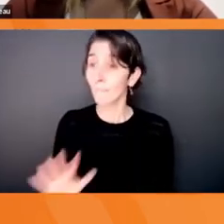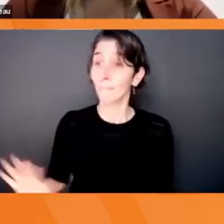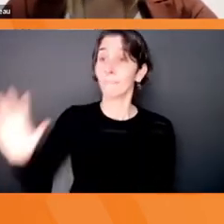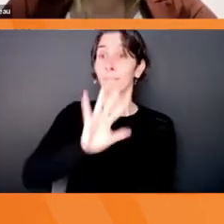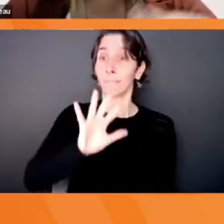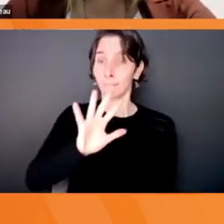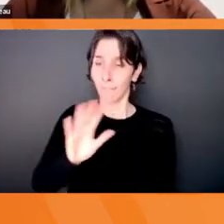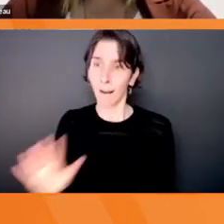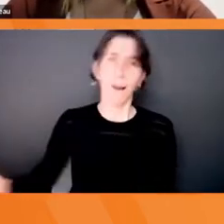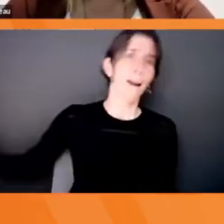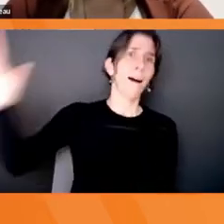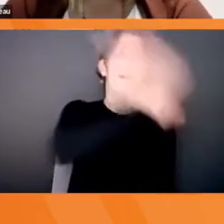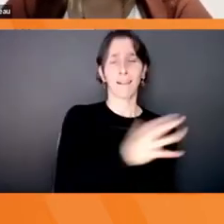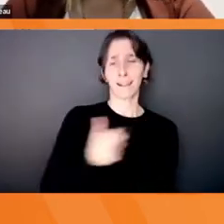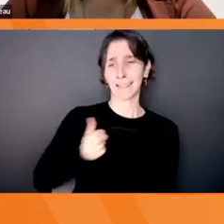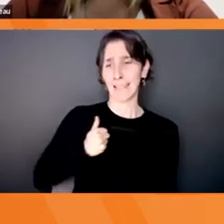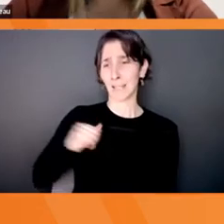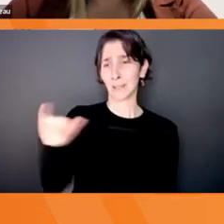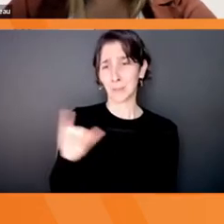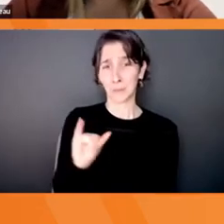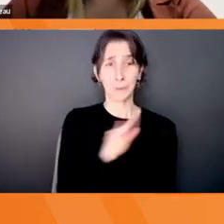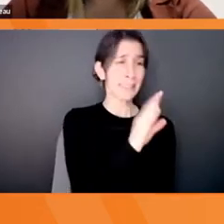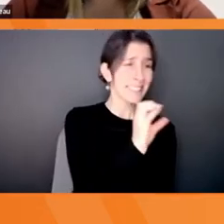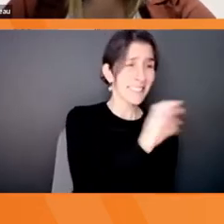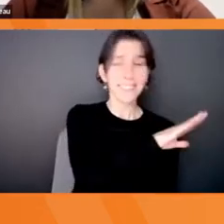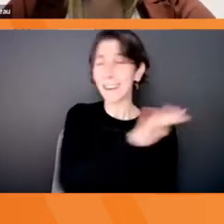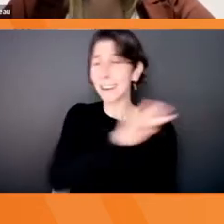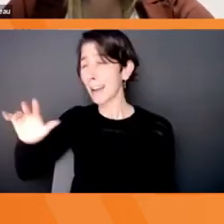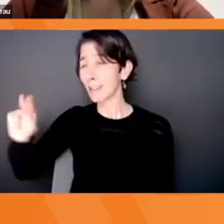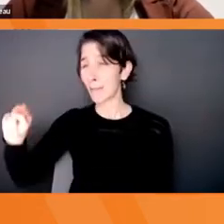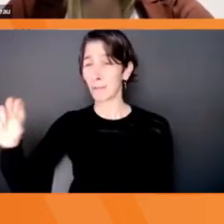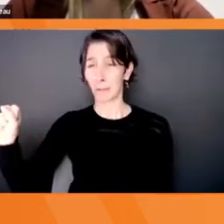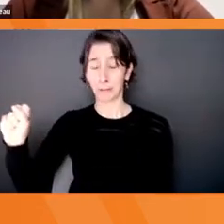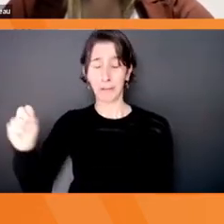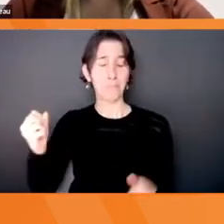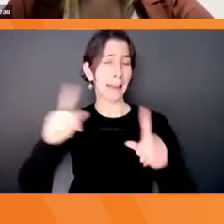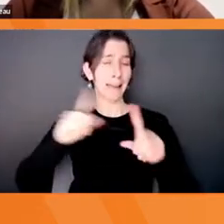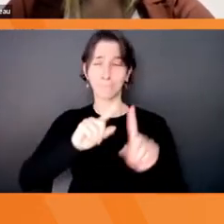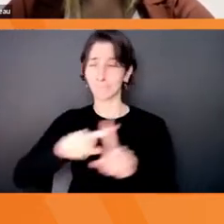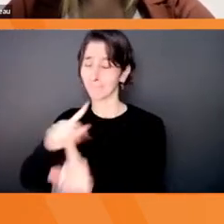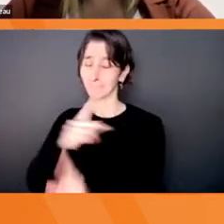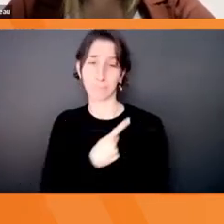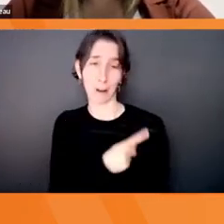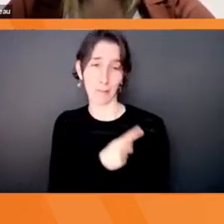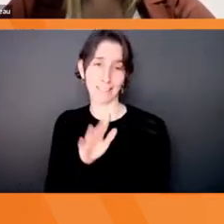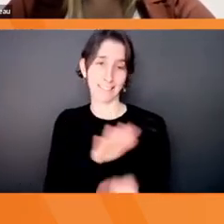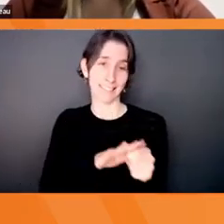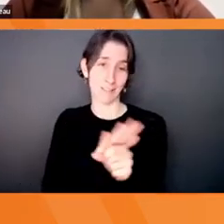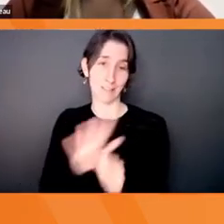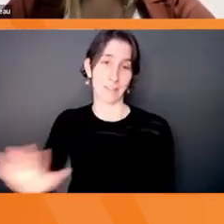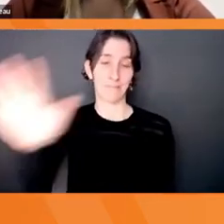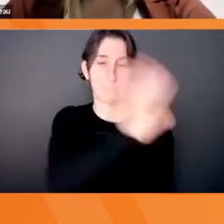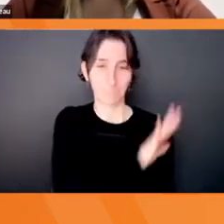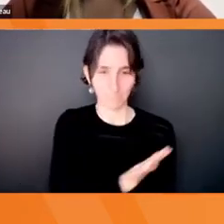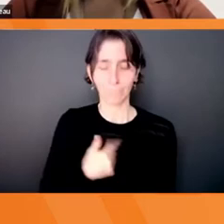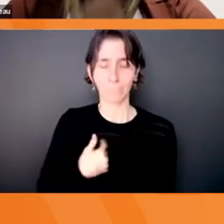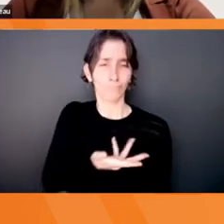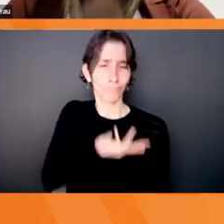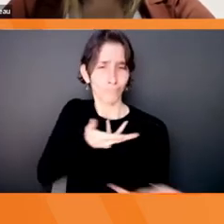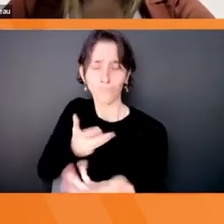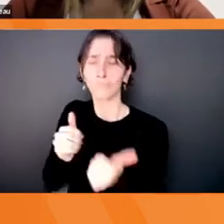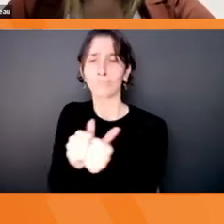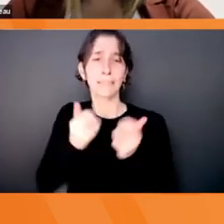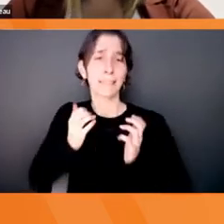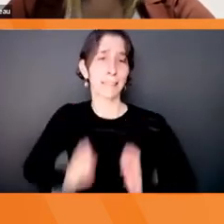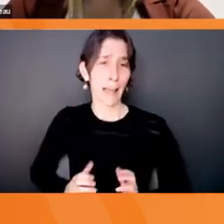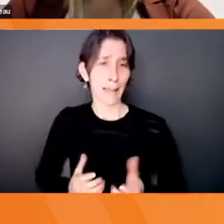from BC to Nova Scotia, and many provinces and territories in between. We do work with our clients, supporting them through multiple